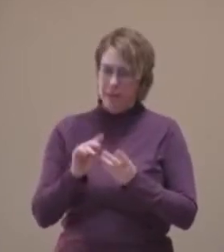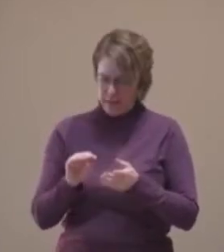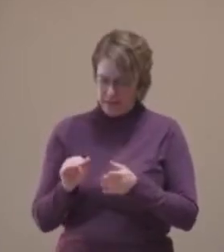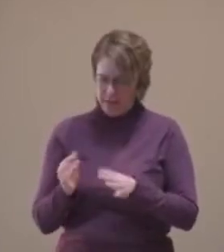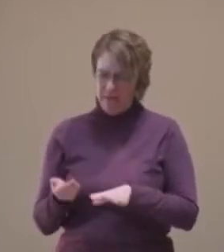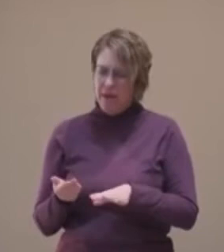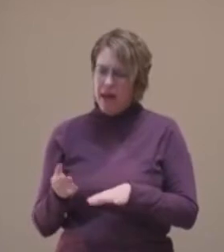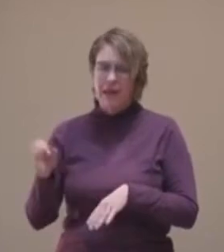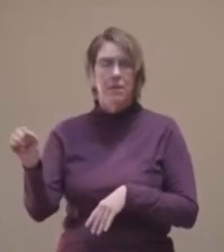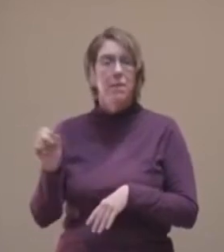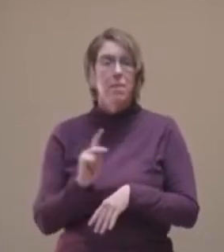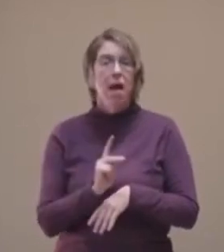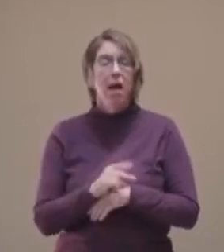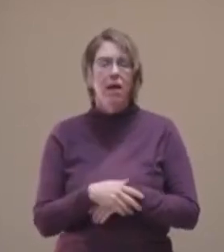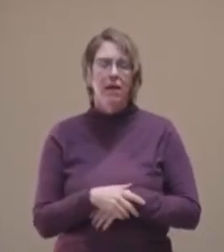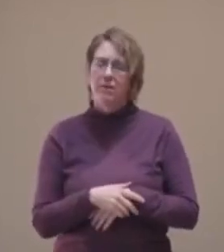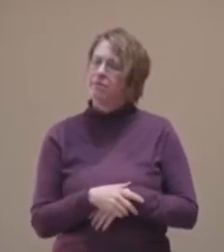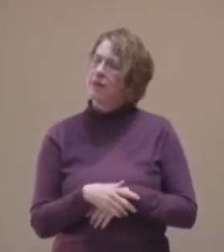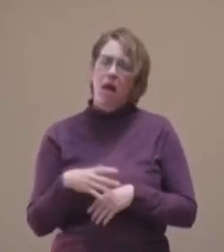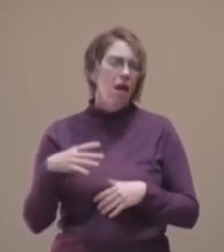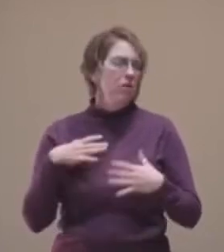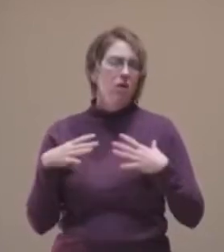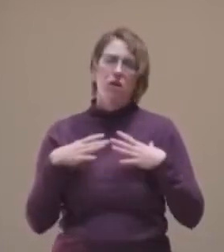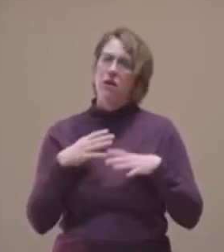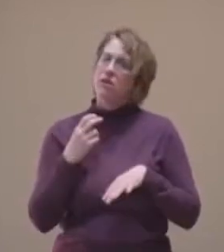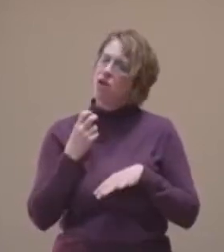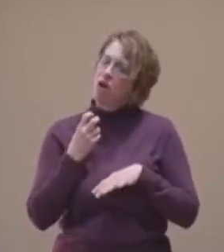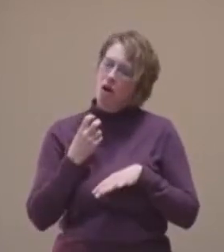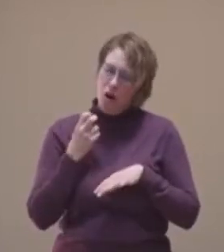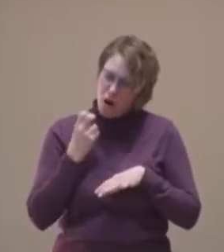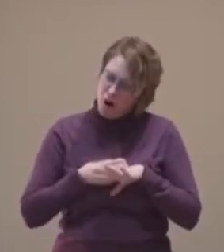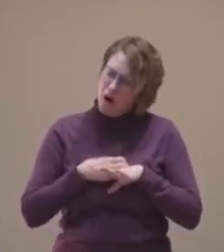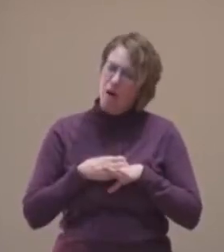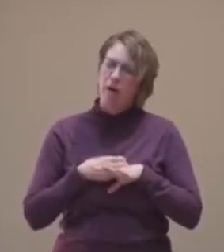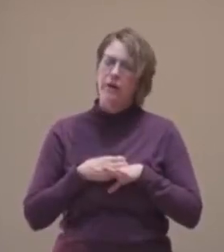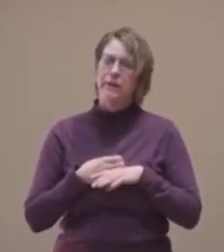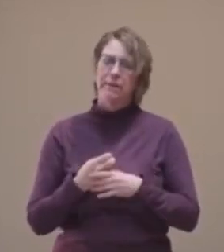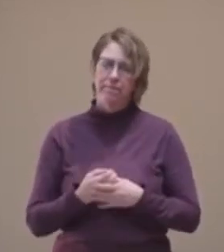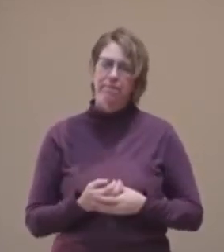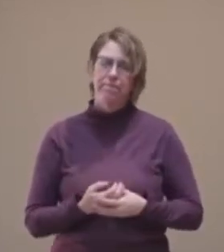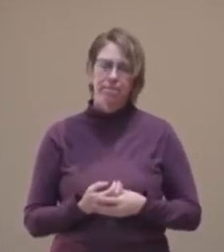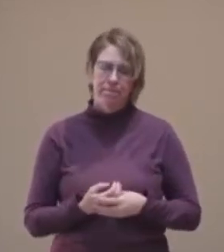died. The holidays are always hard when you live with that grief.